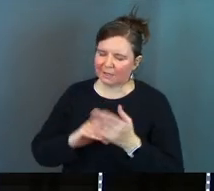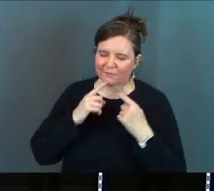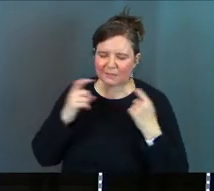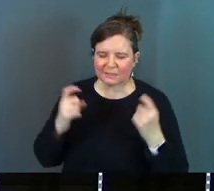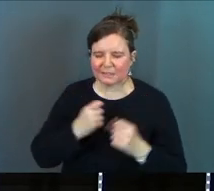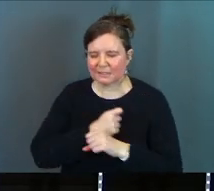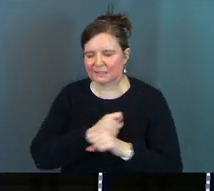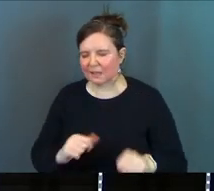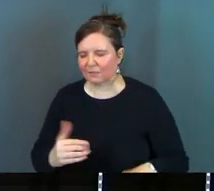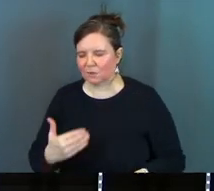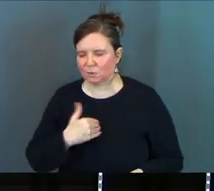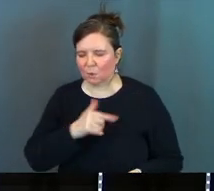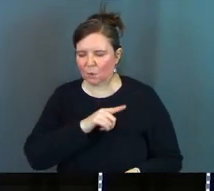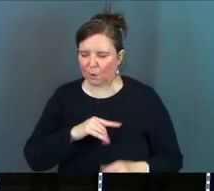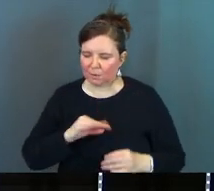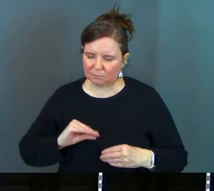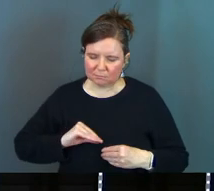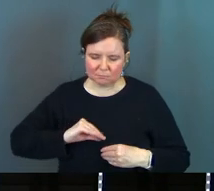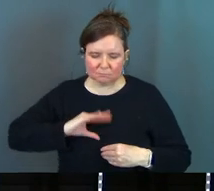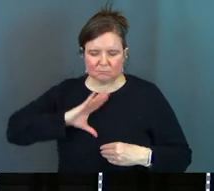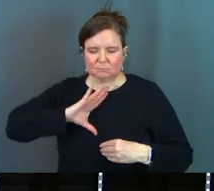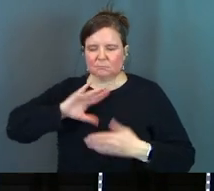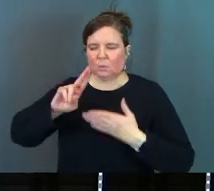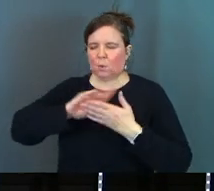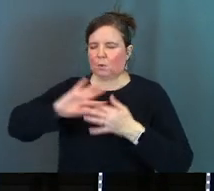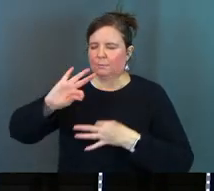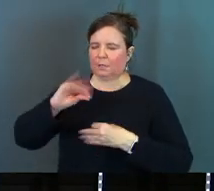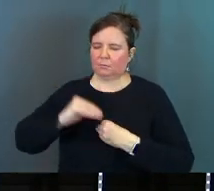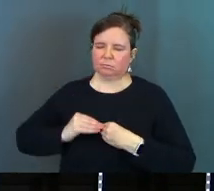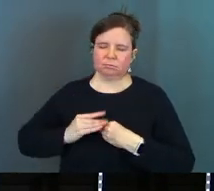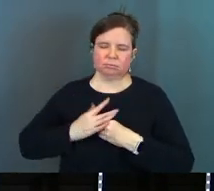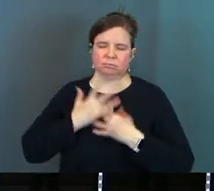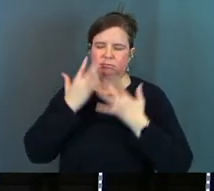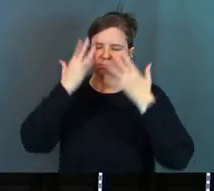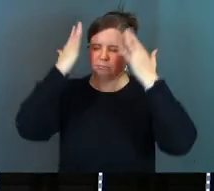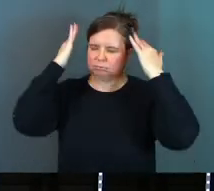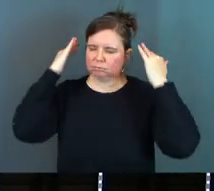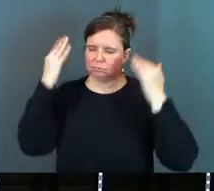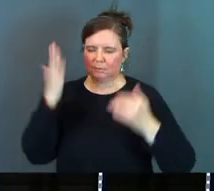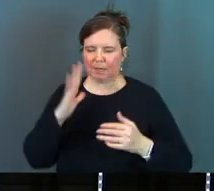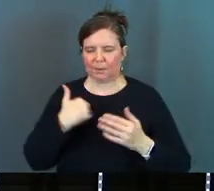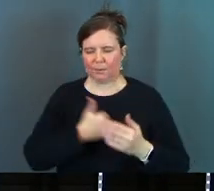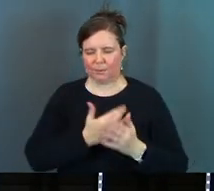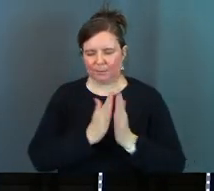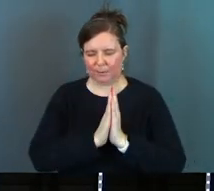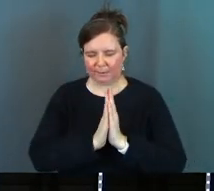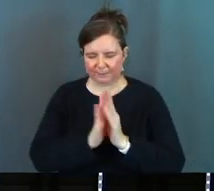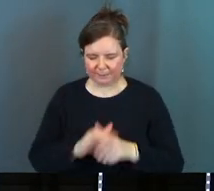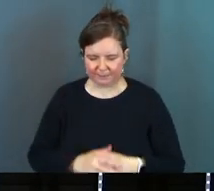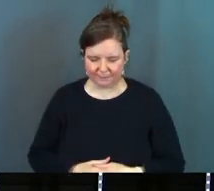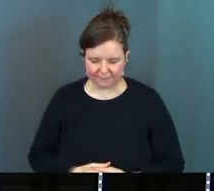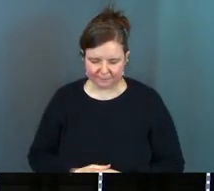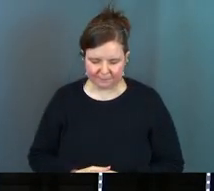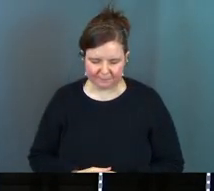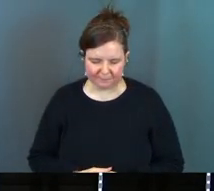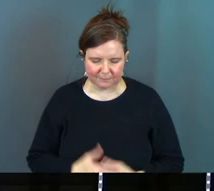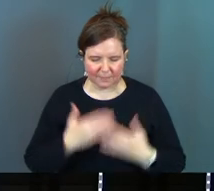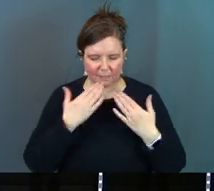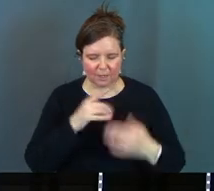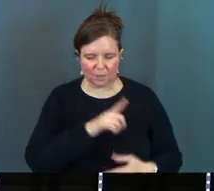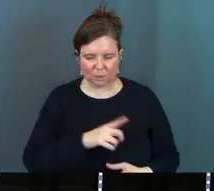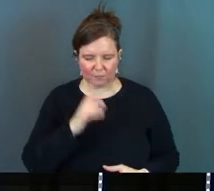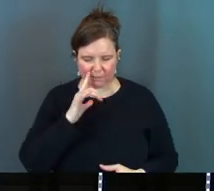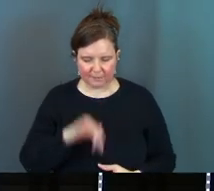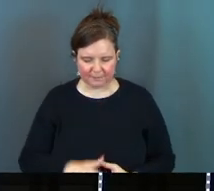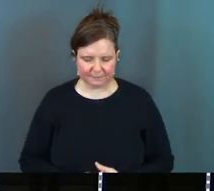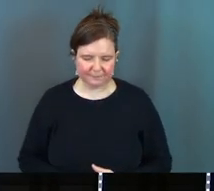save their souls Lord fill them with your Holy Spirit God we pray thank you Lord